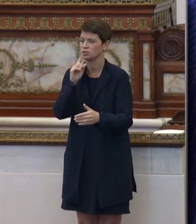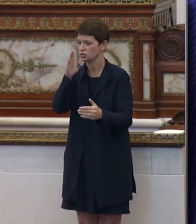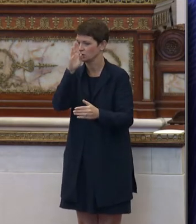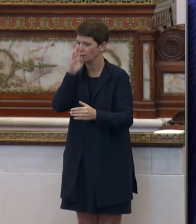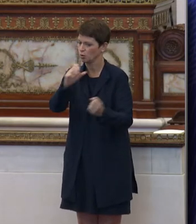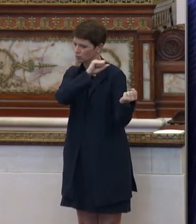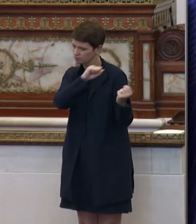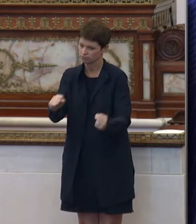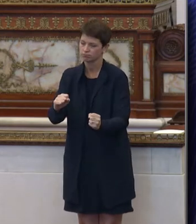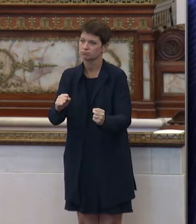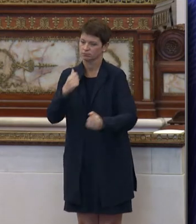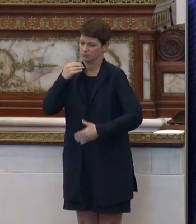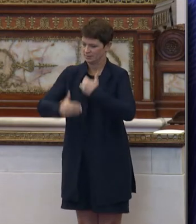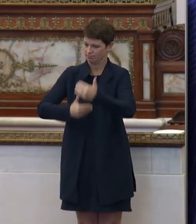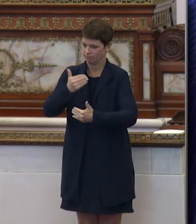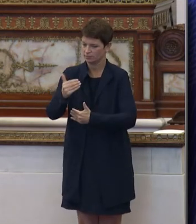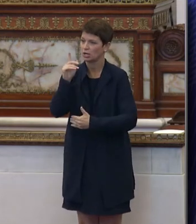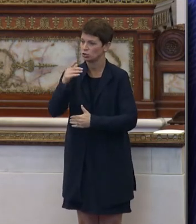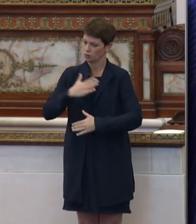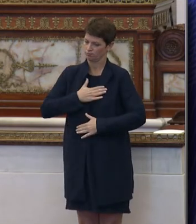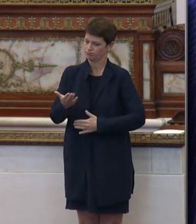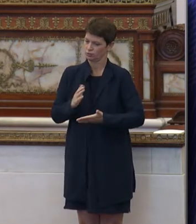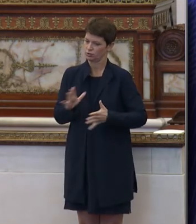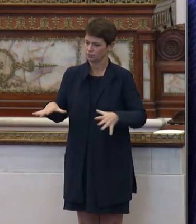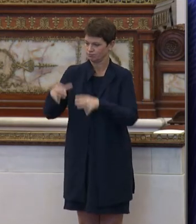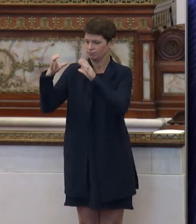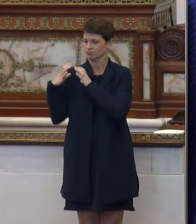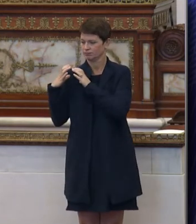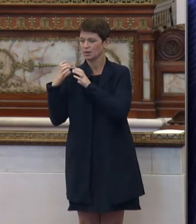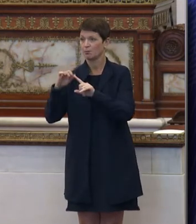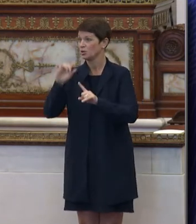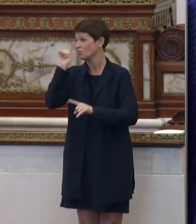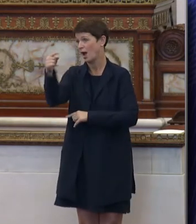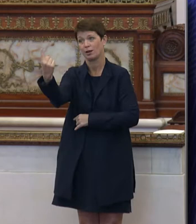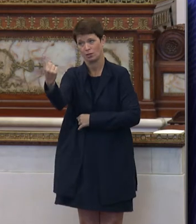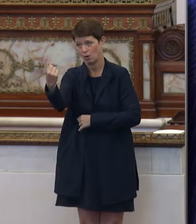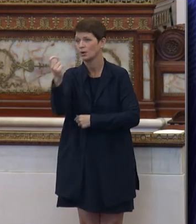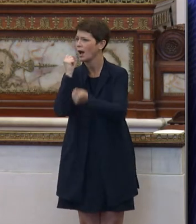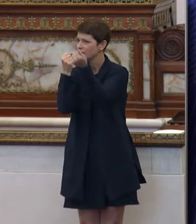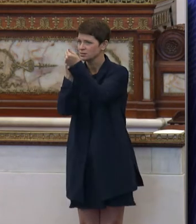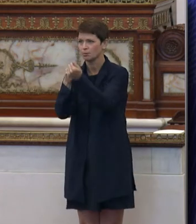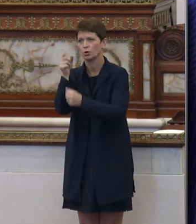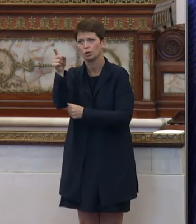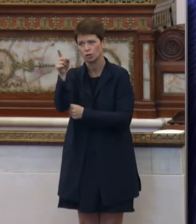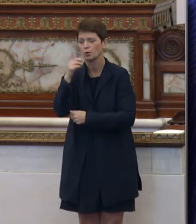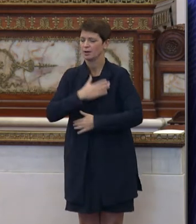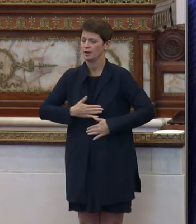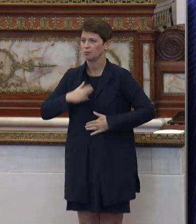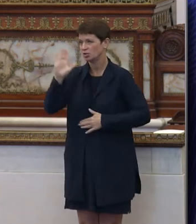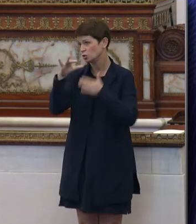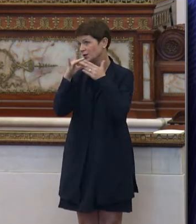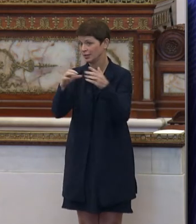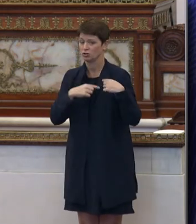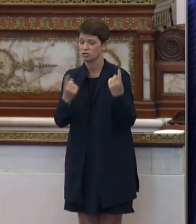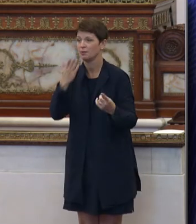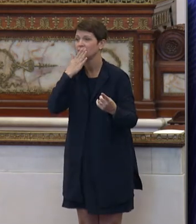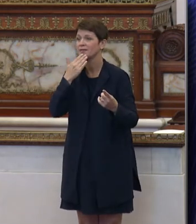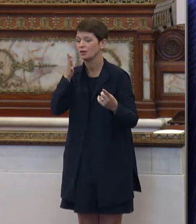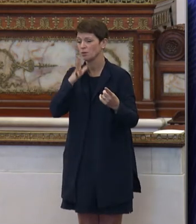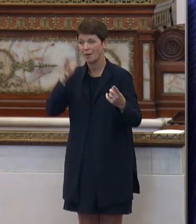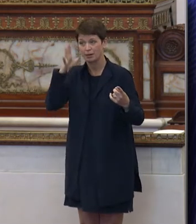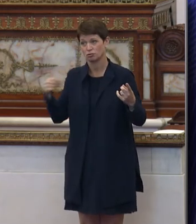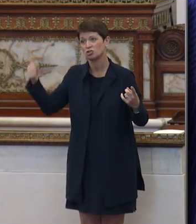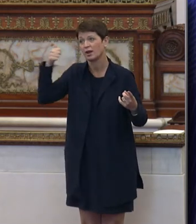that you're taking, but I do want you to know that you're not stepping by yourself. I support you, and I appreciate your leadership. Thank you, Madam Chair.